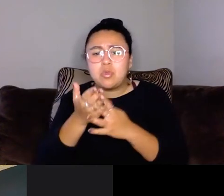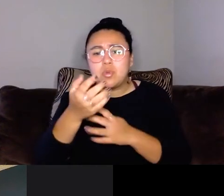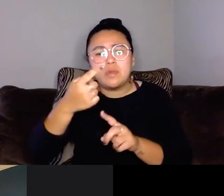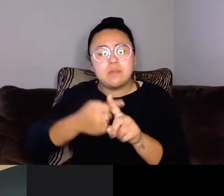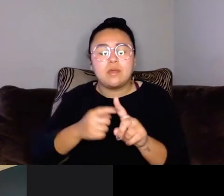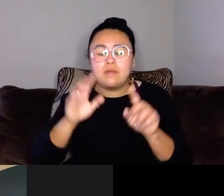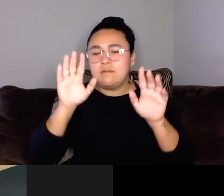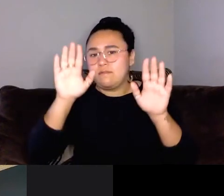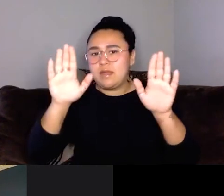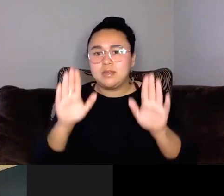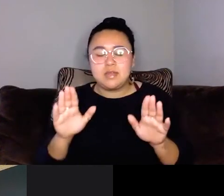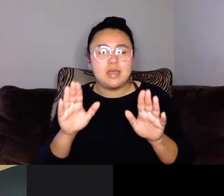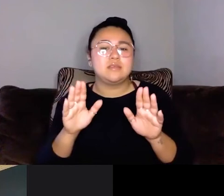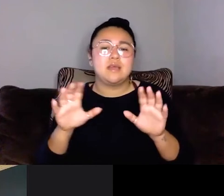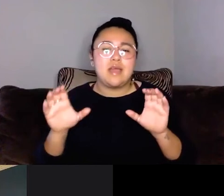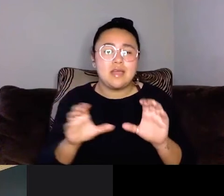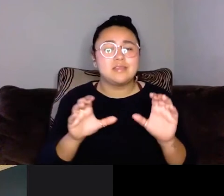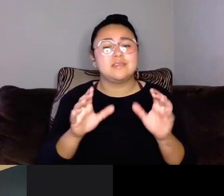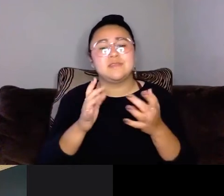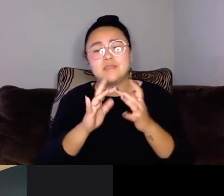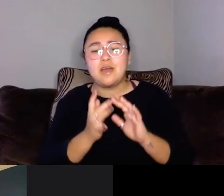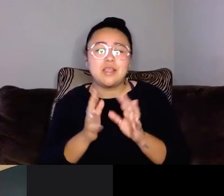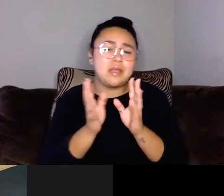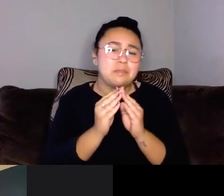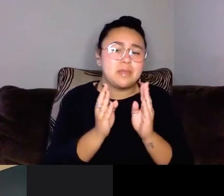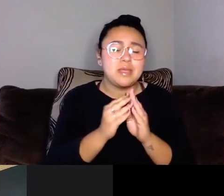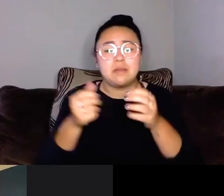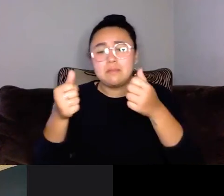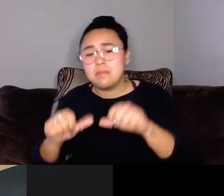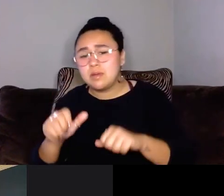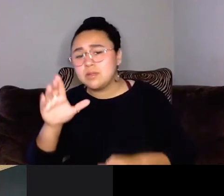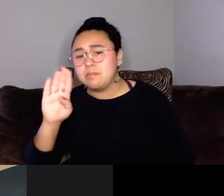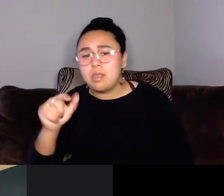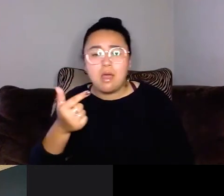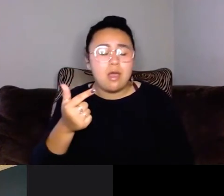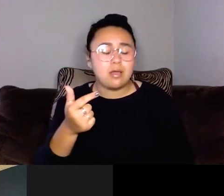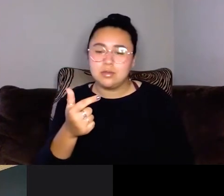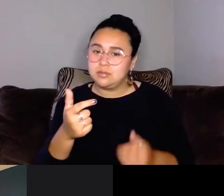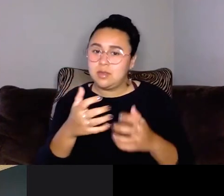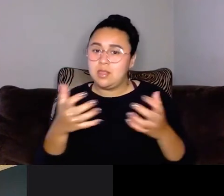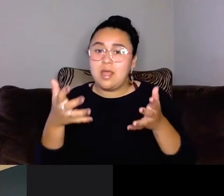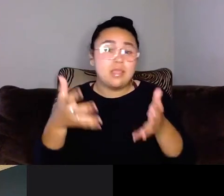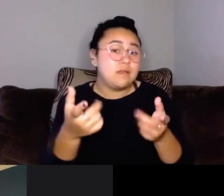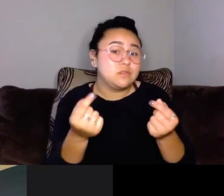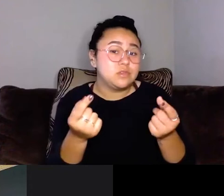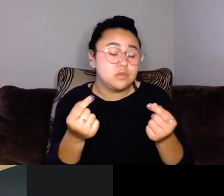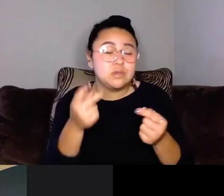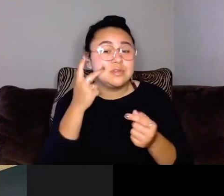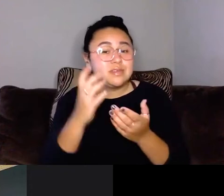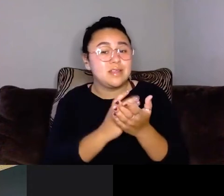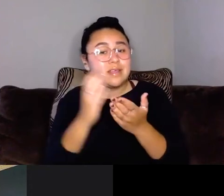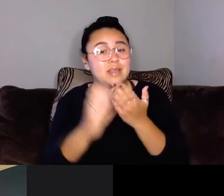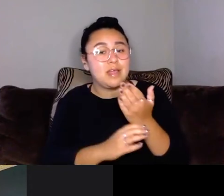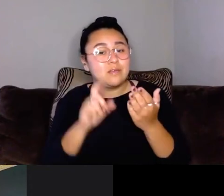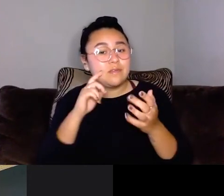activities and webinars and posts on our blog and and much more to come. To see the calendar for the